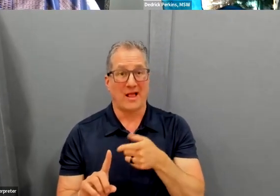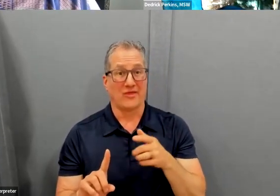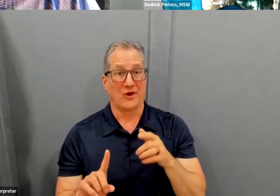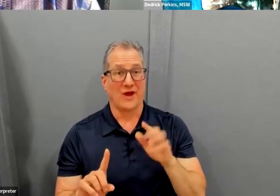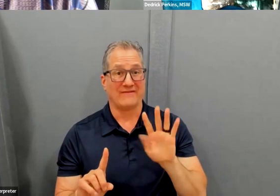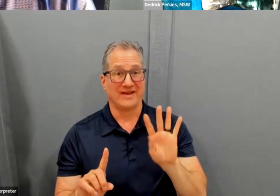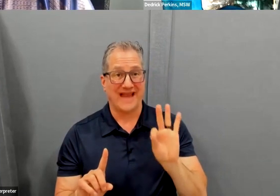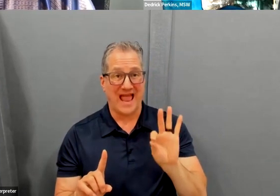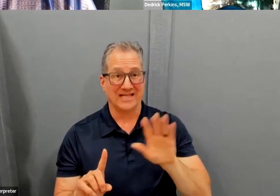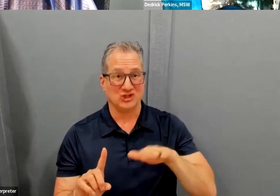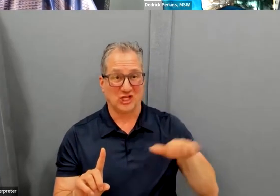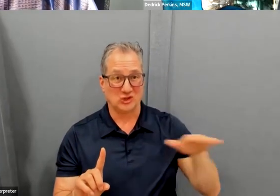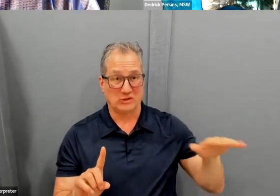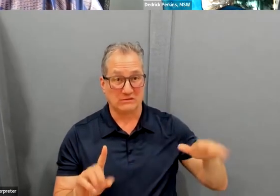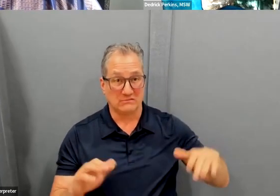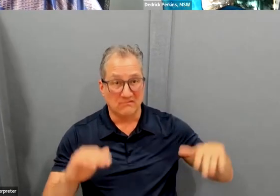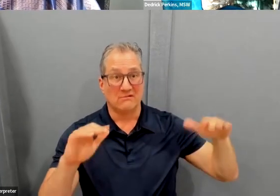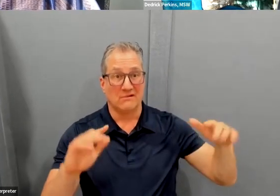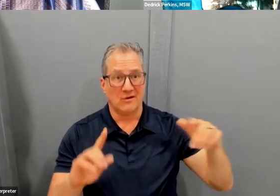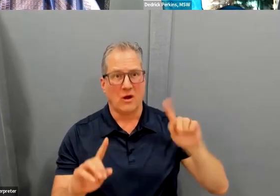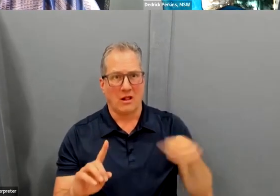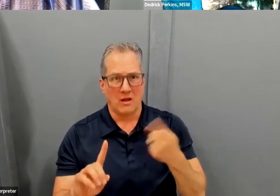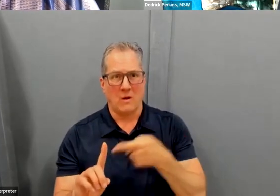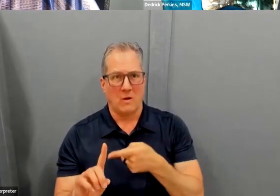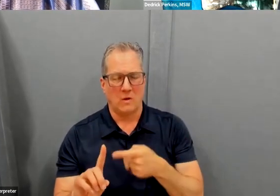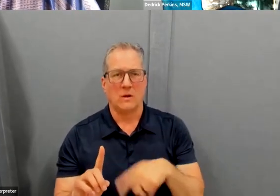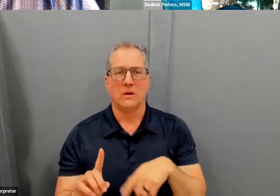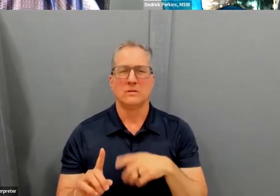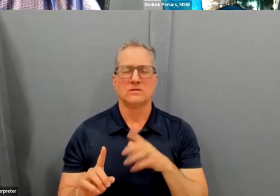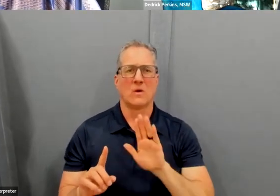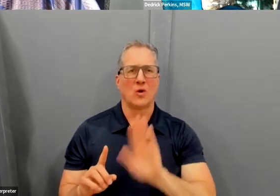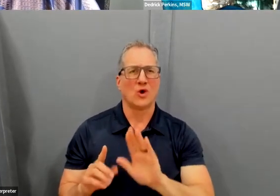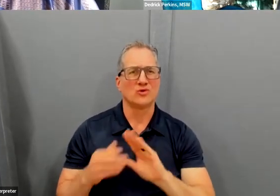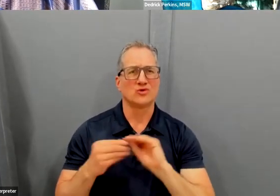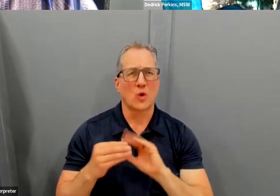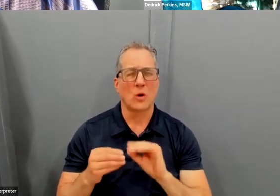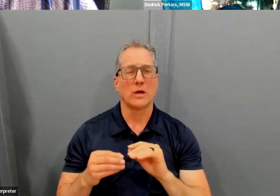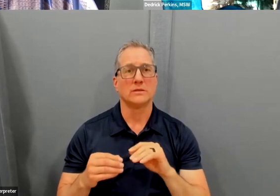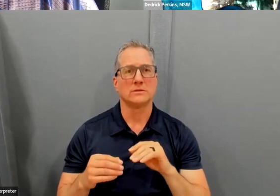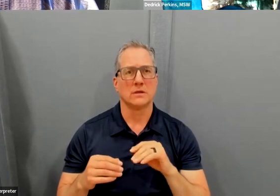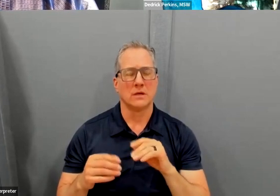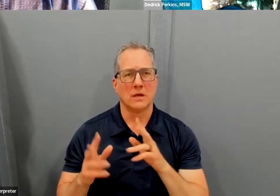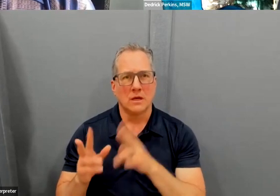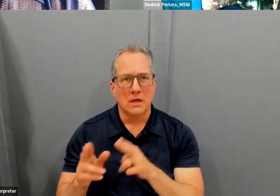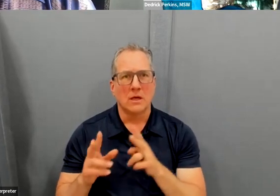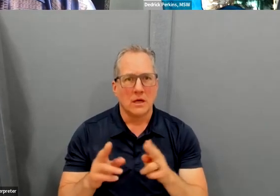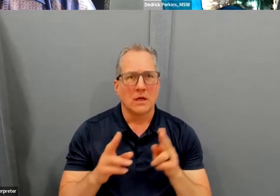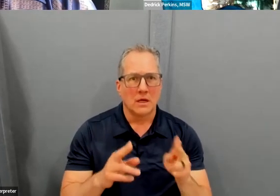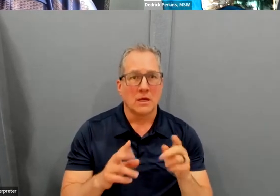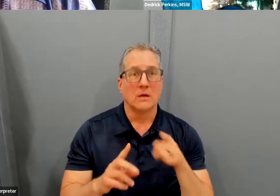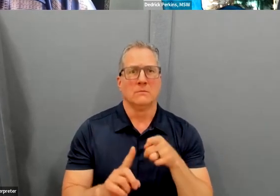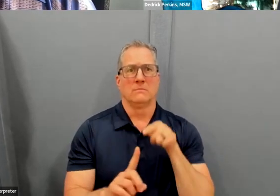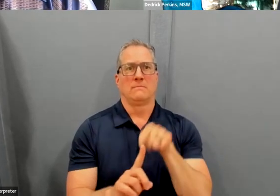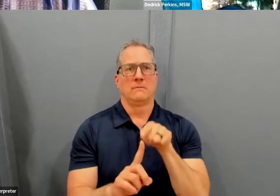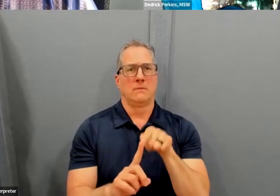Right. So when she's telling me these stories, I was taken aback. One particular story